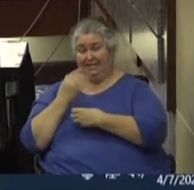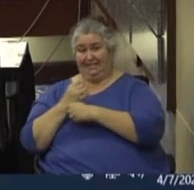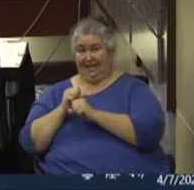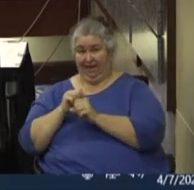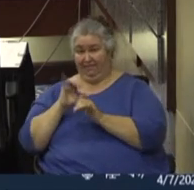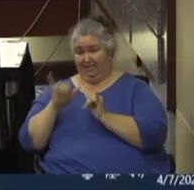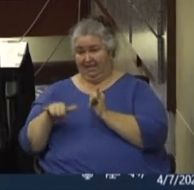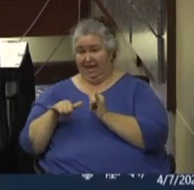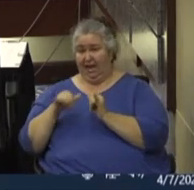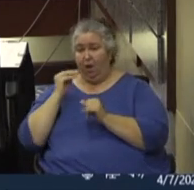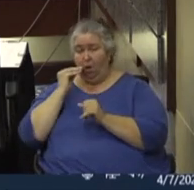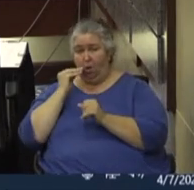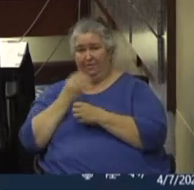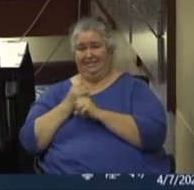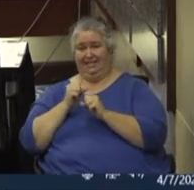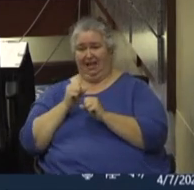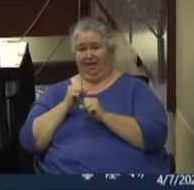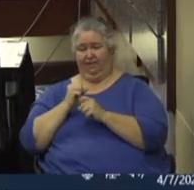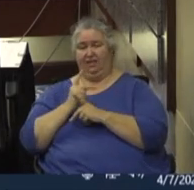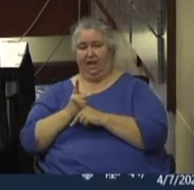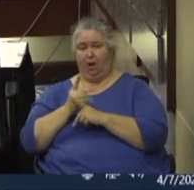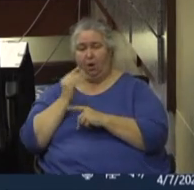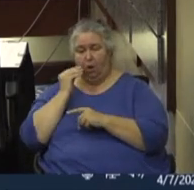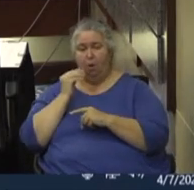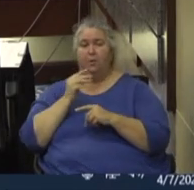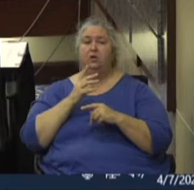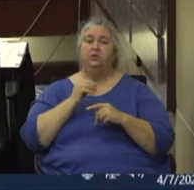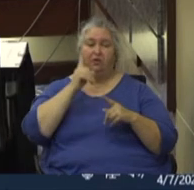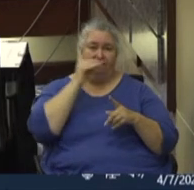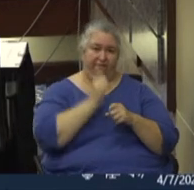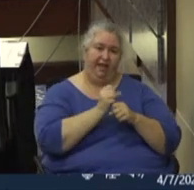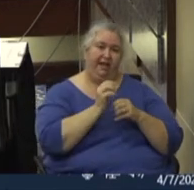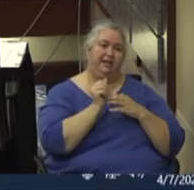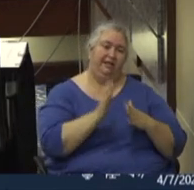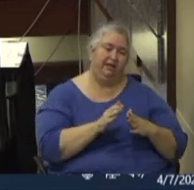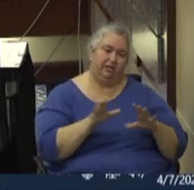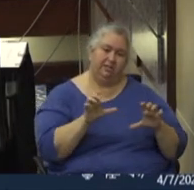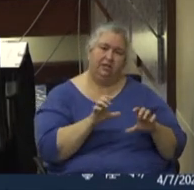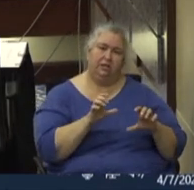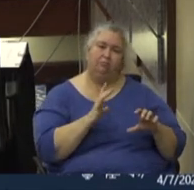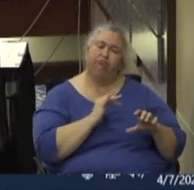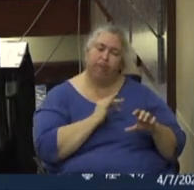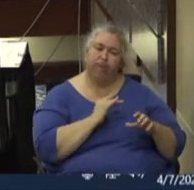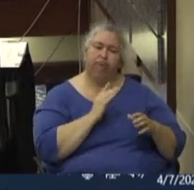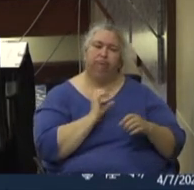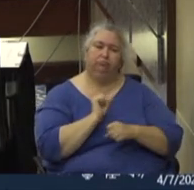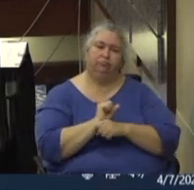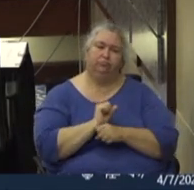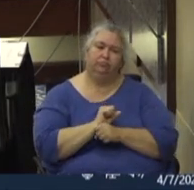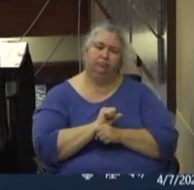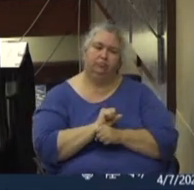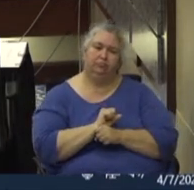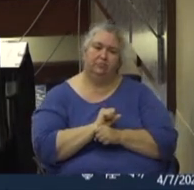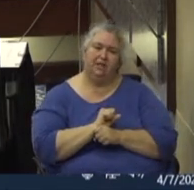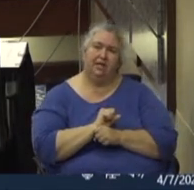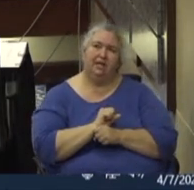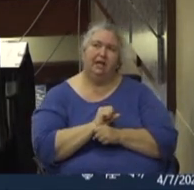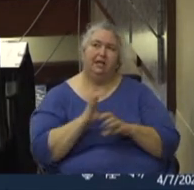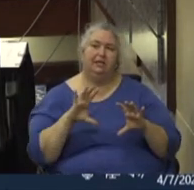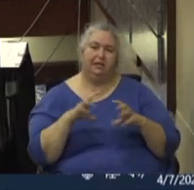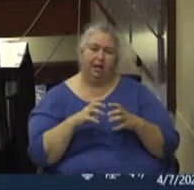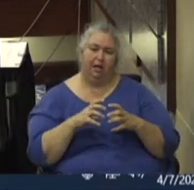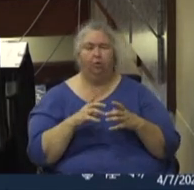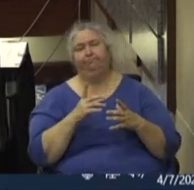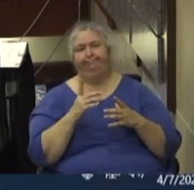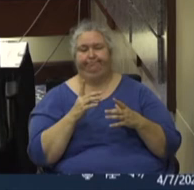safe at home. So the faith leaders have done a tremendous job in gathering together and making